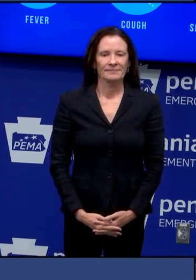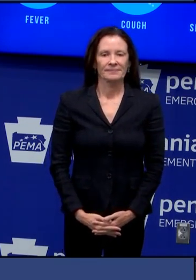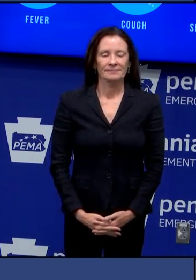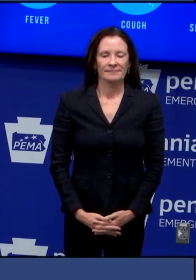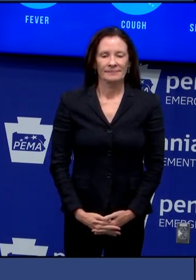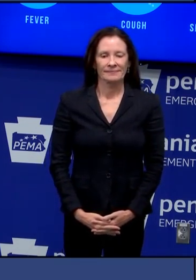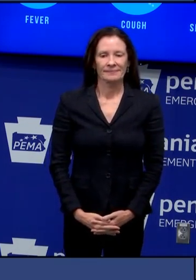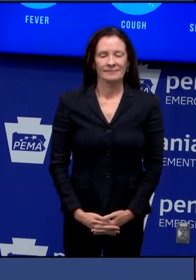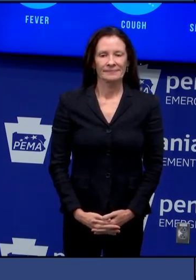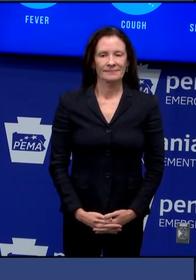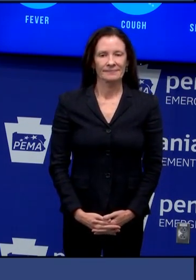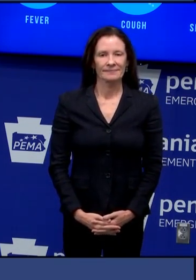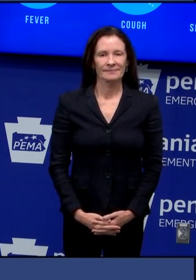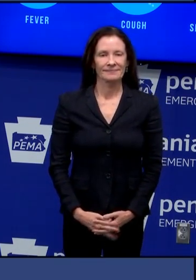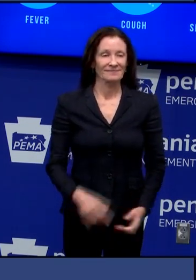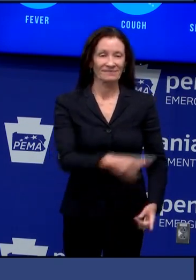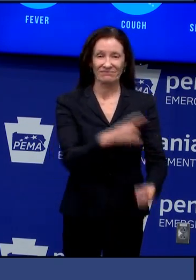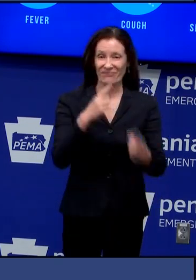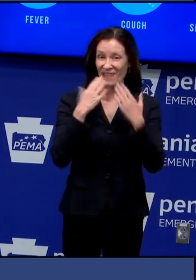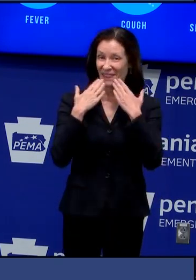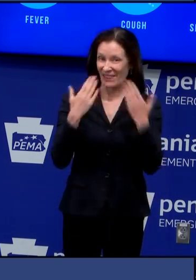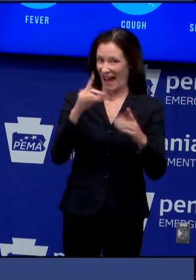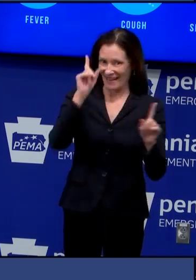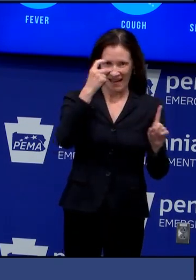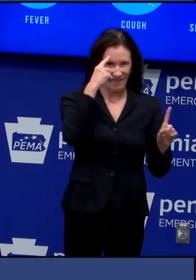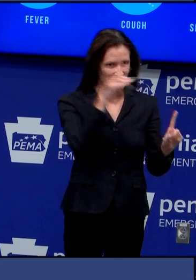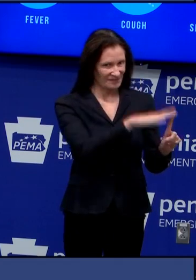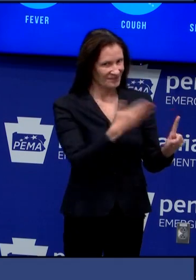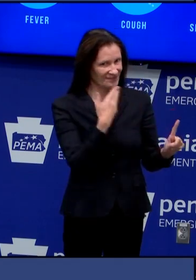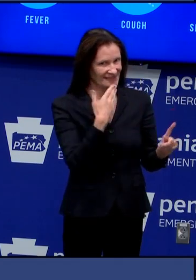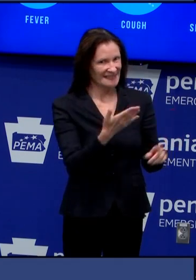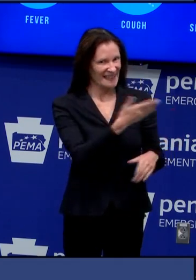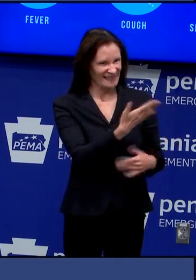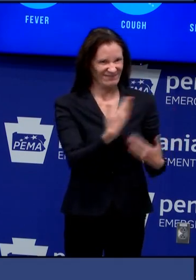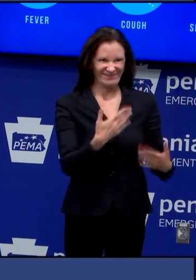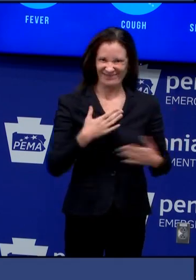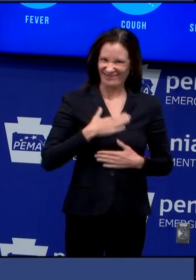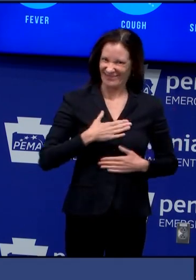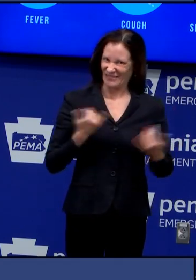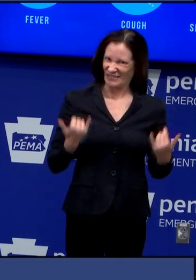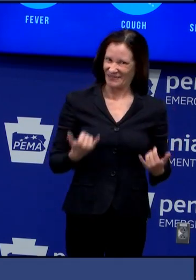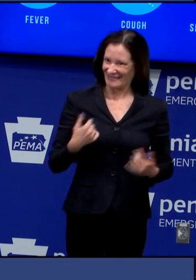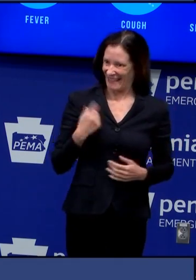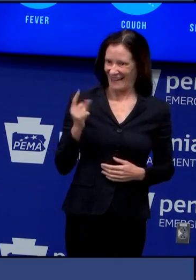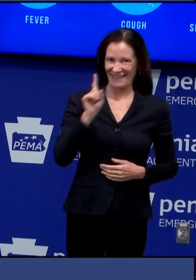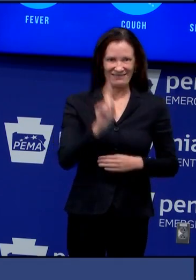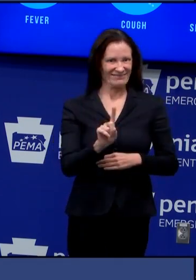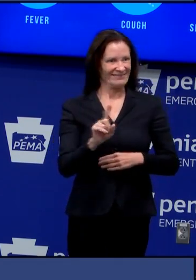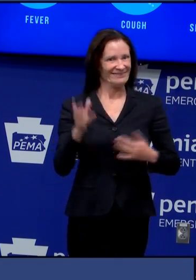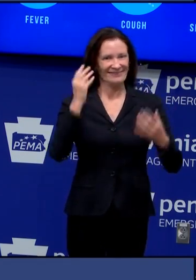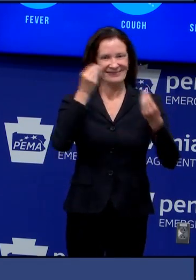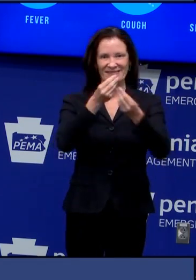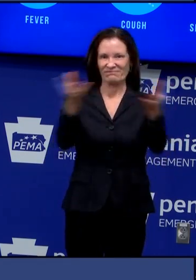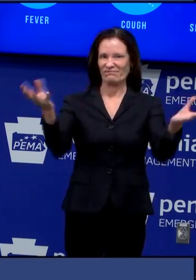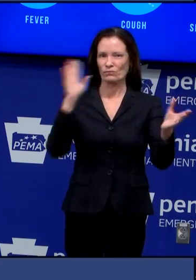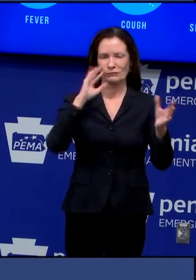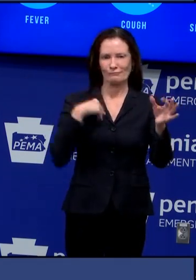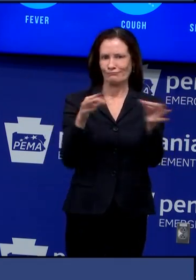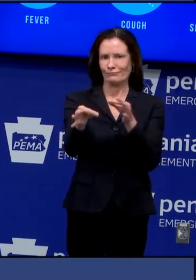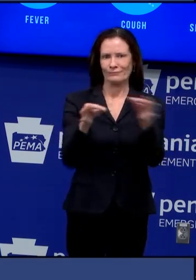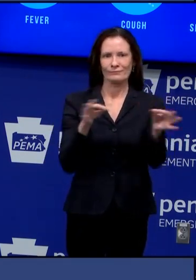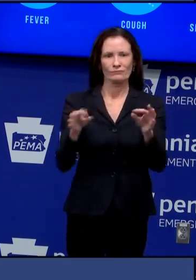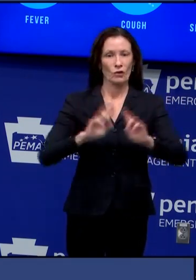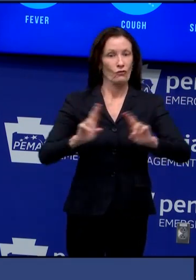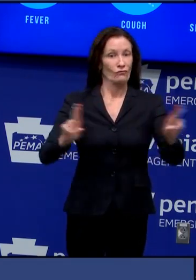Secretary Thank you Governor it's a pleasure to be with you here today to update everyone on preparations for Pennsylvania's June 2nd